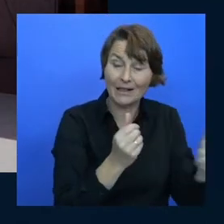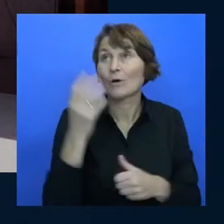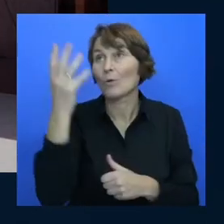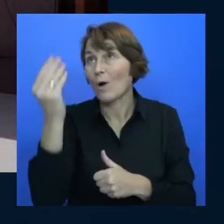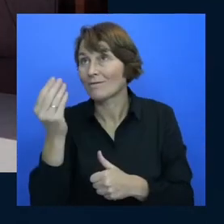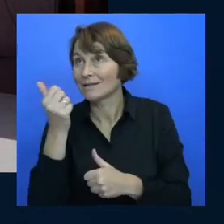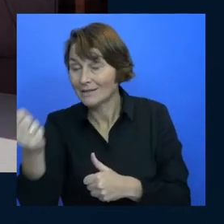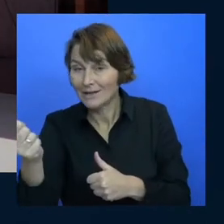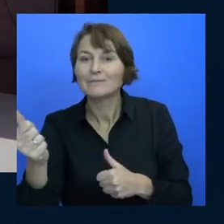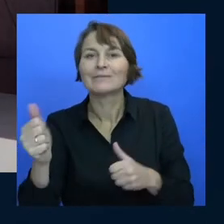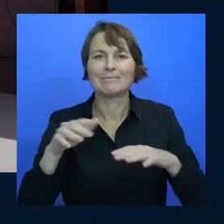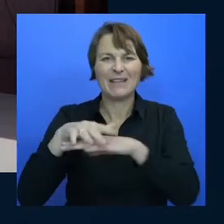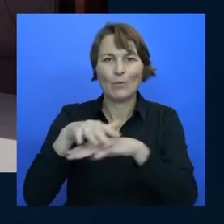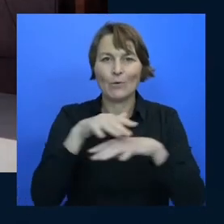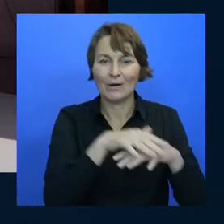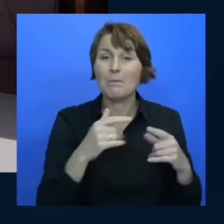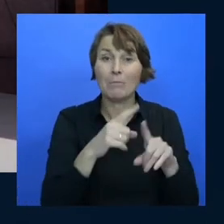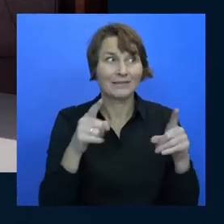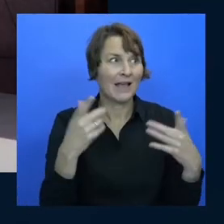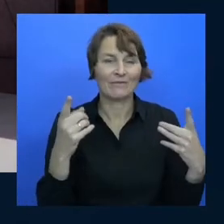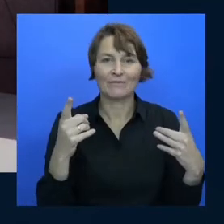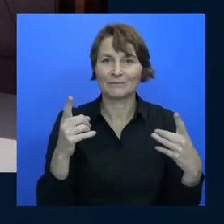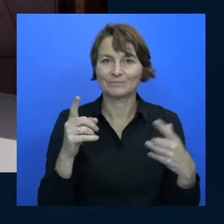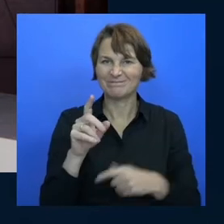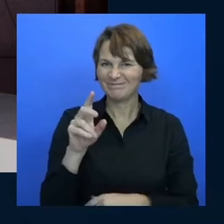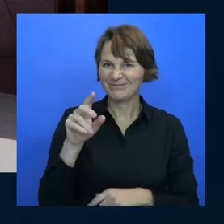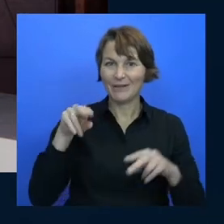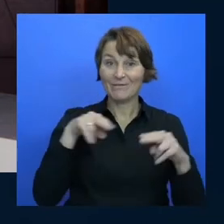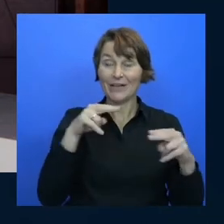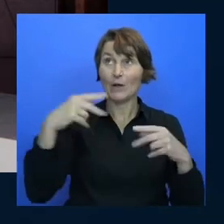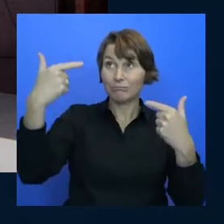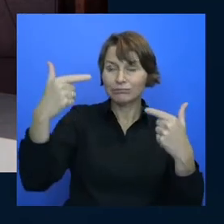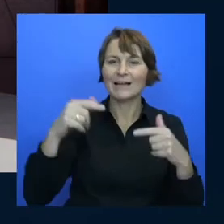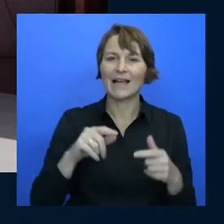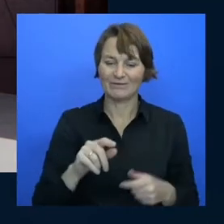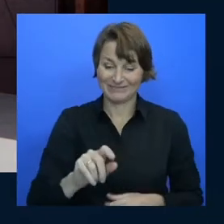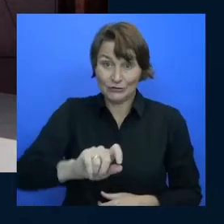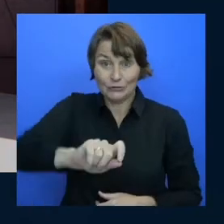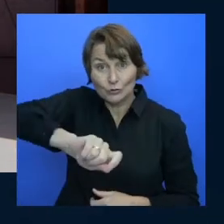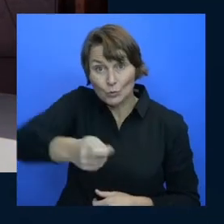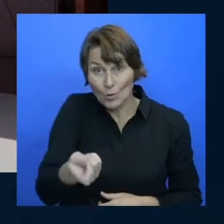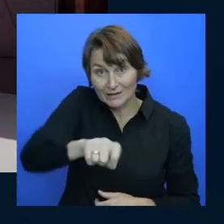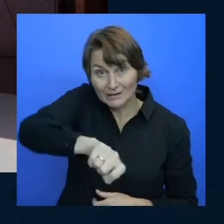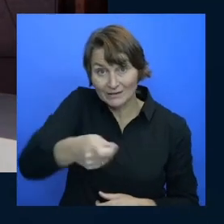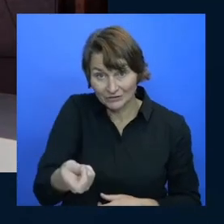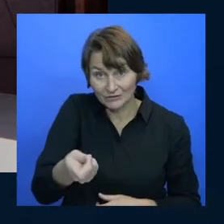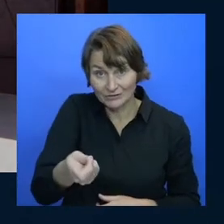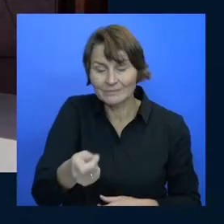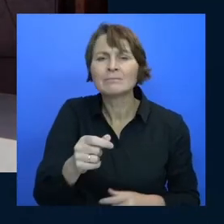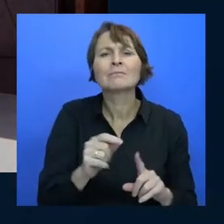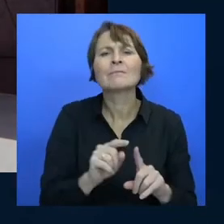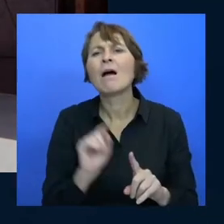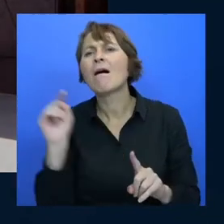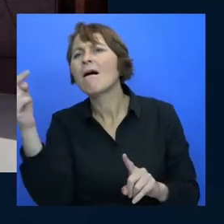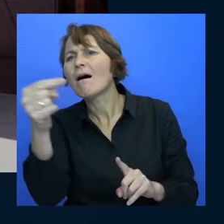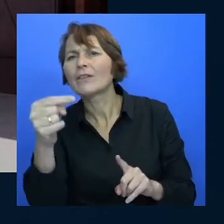I've got a separate gigabit switch here on the desk I've got a full rack in the in the other room in a wiring